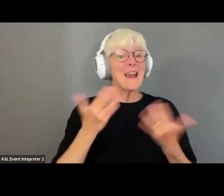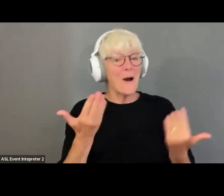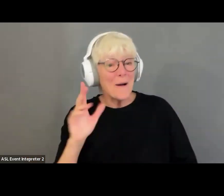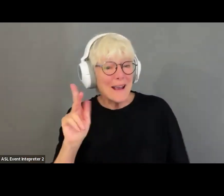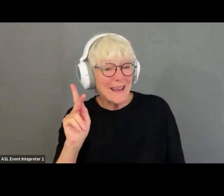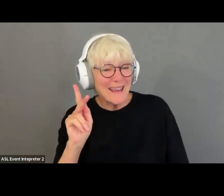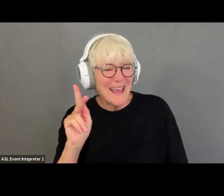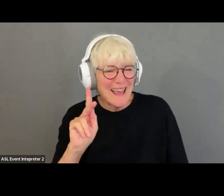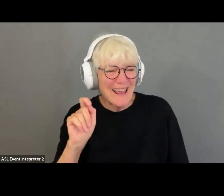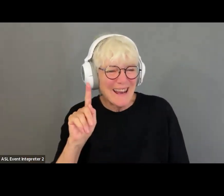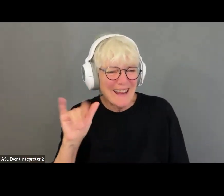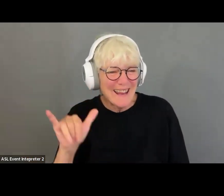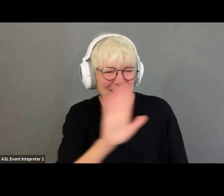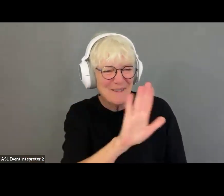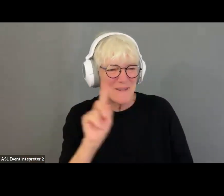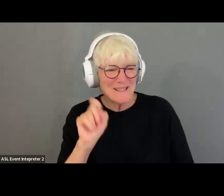question.